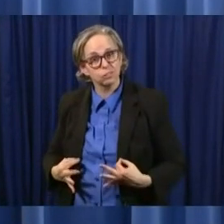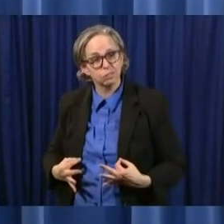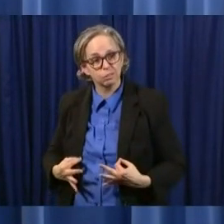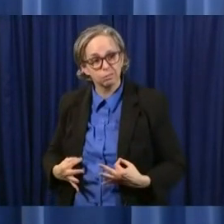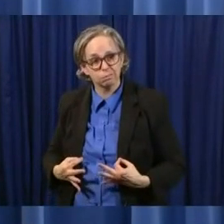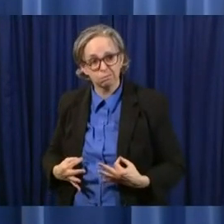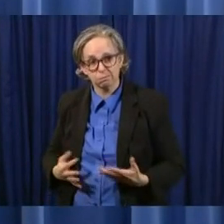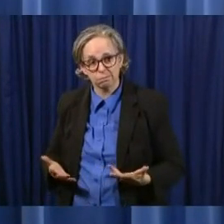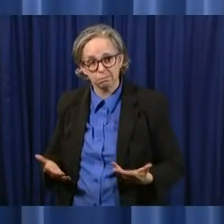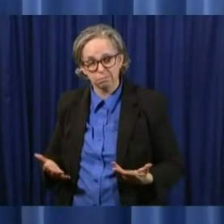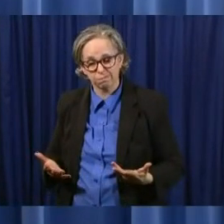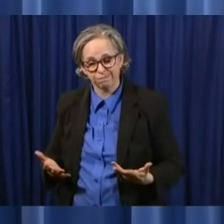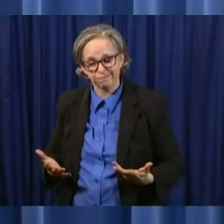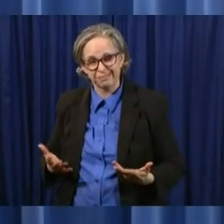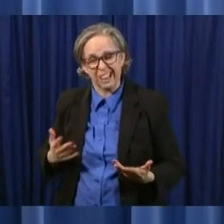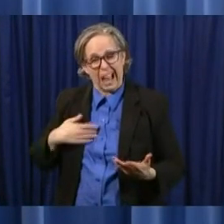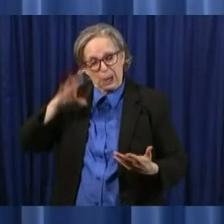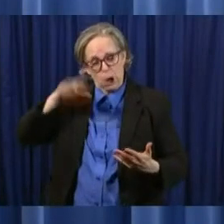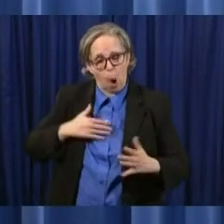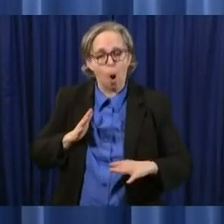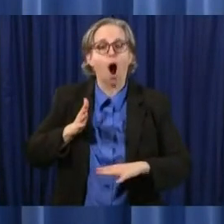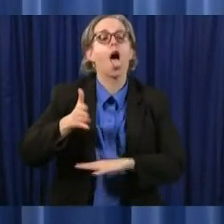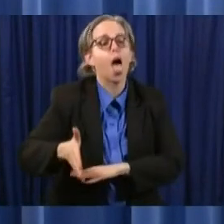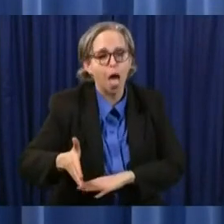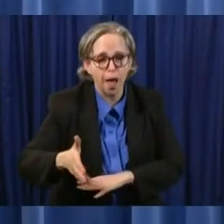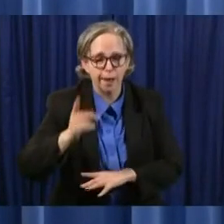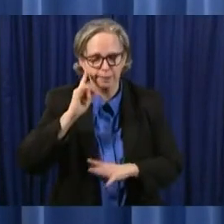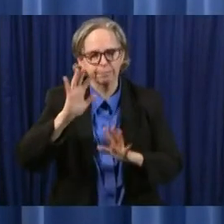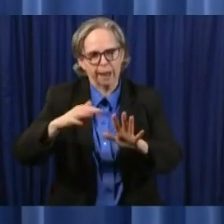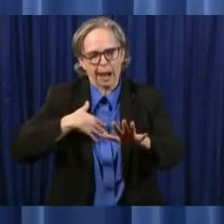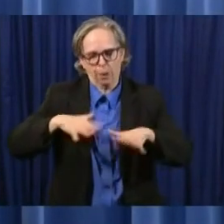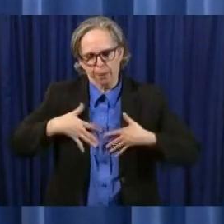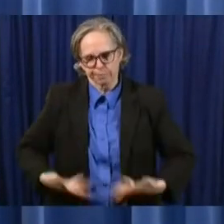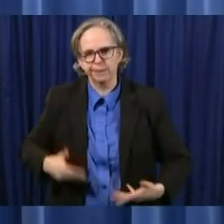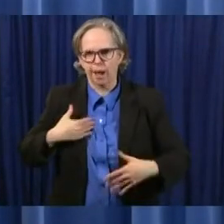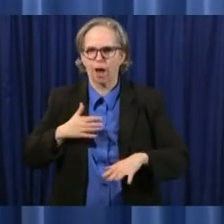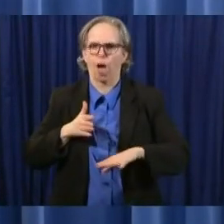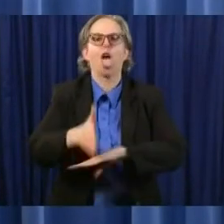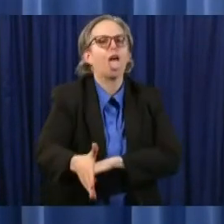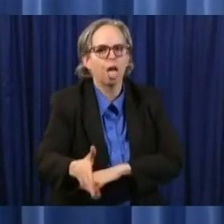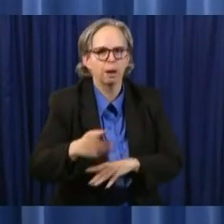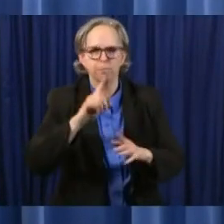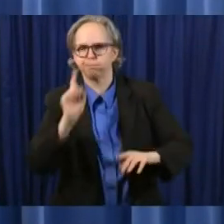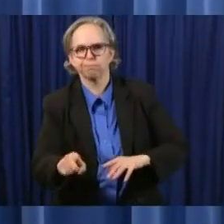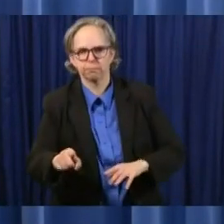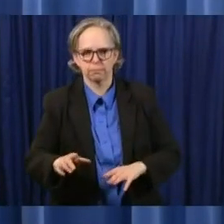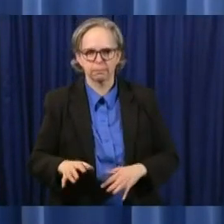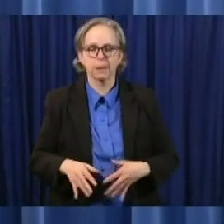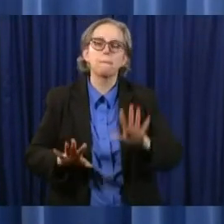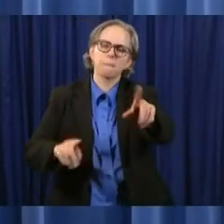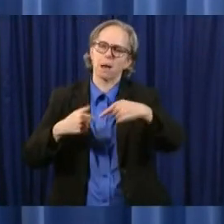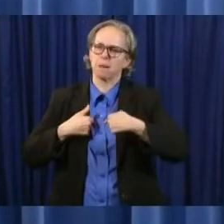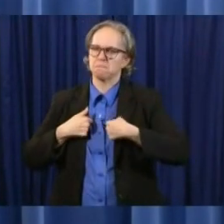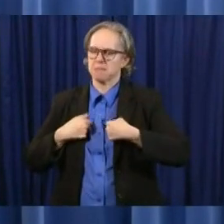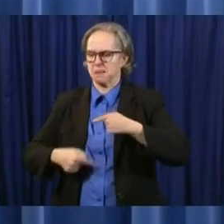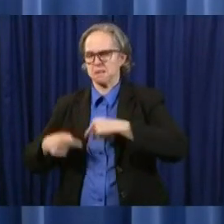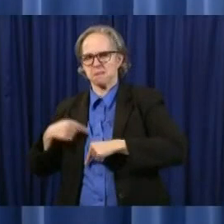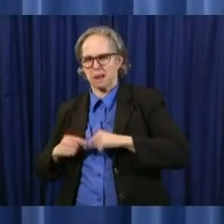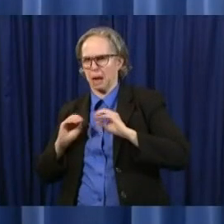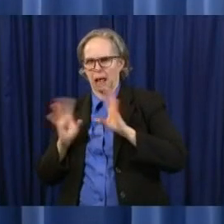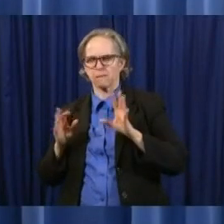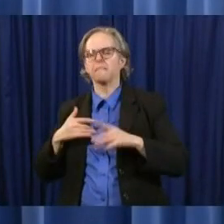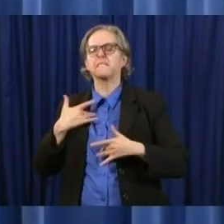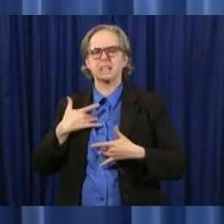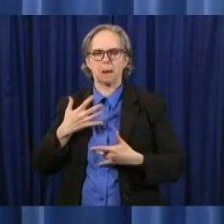but again i'm hoping i'm the optimist that ohioans will study this look at